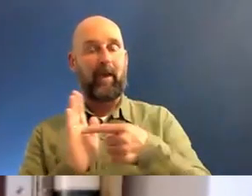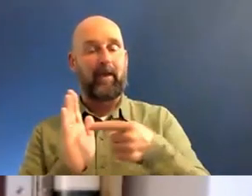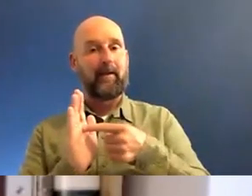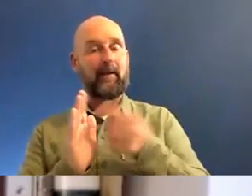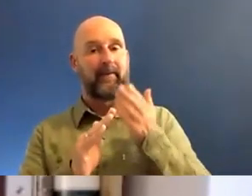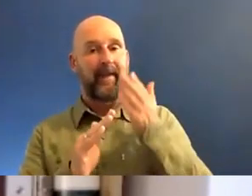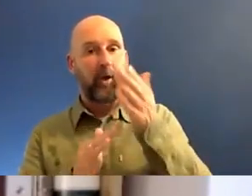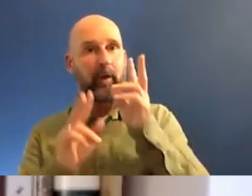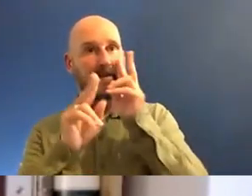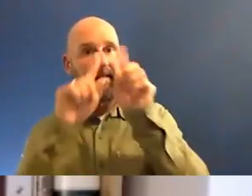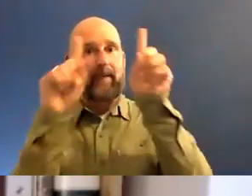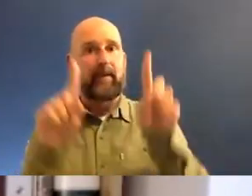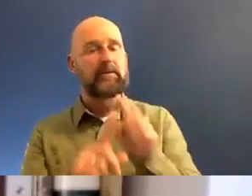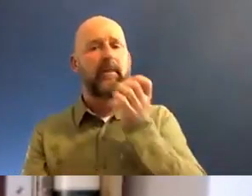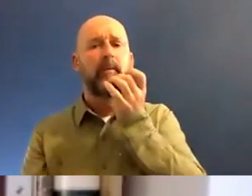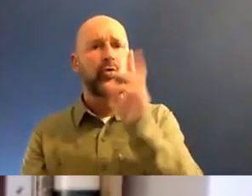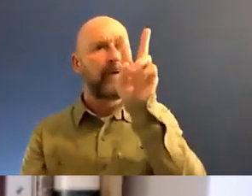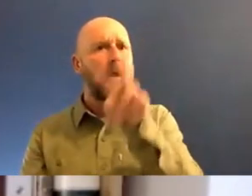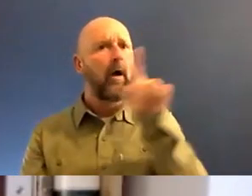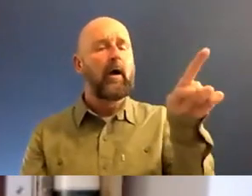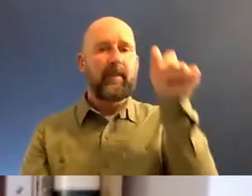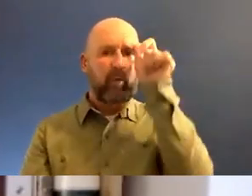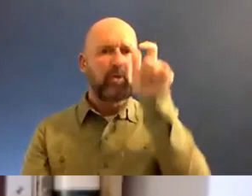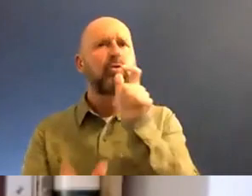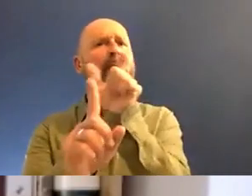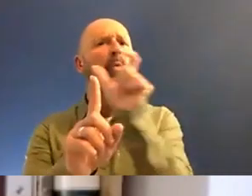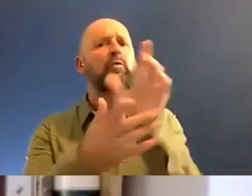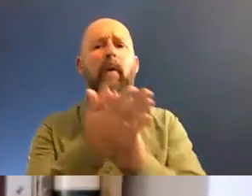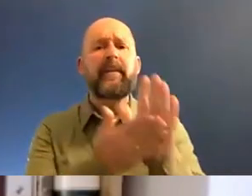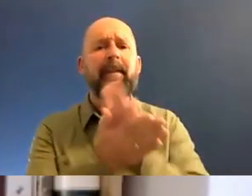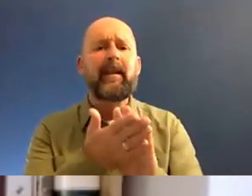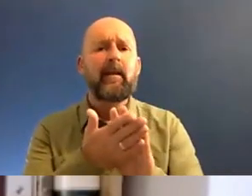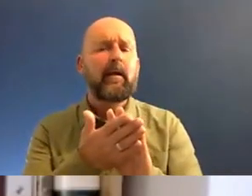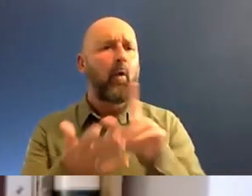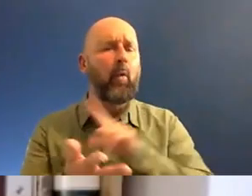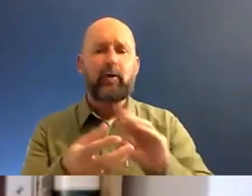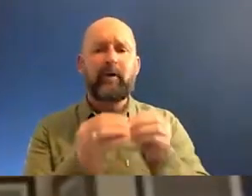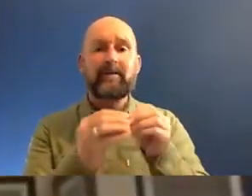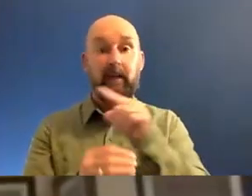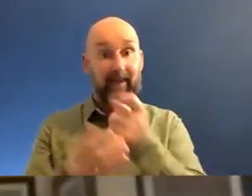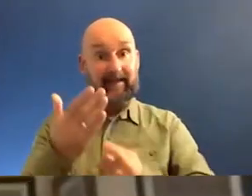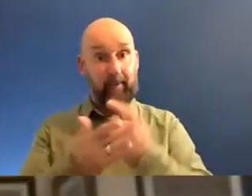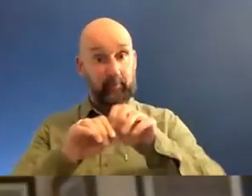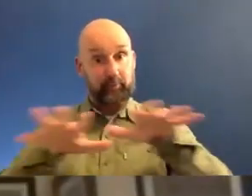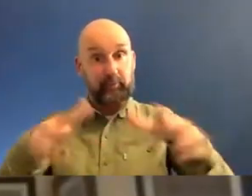in because they see your images and they're beautiful. And they want to know what the words mean. they want to know where you come from. How's that happened to you?